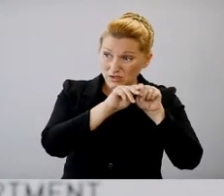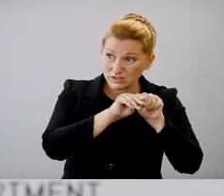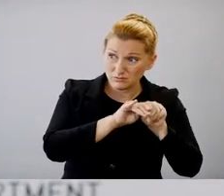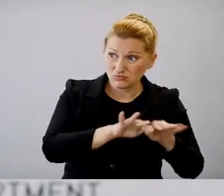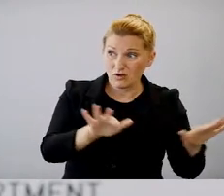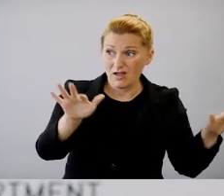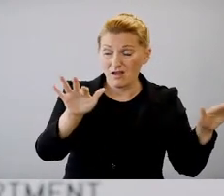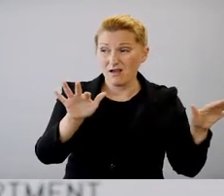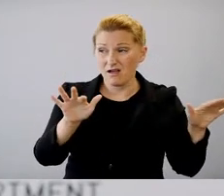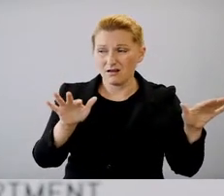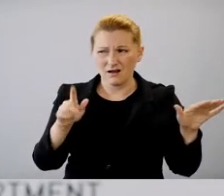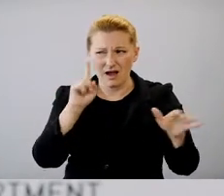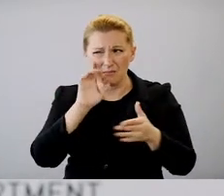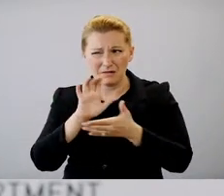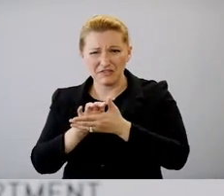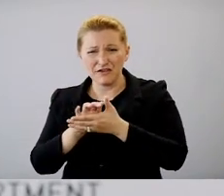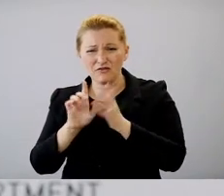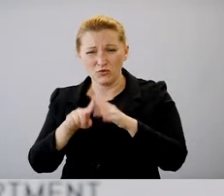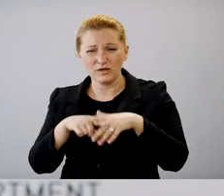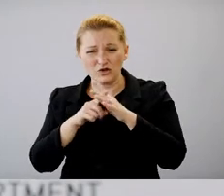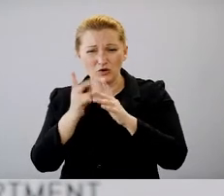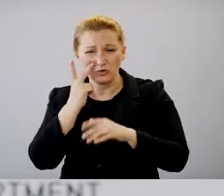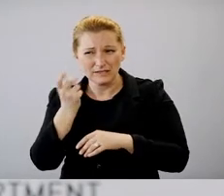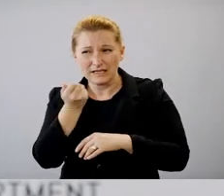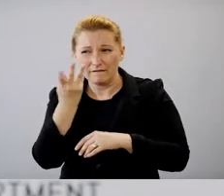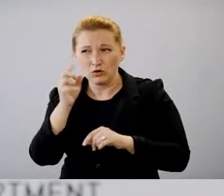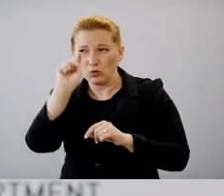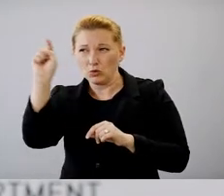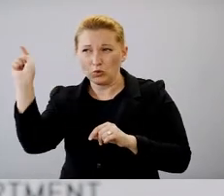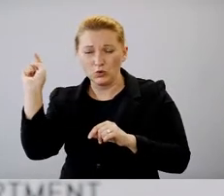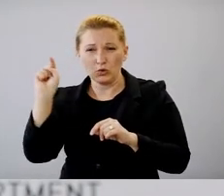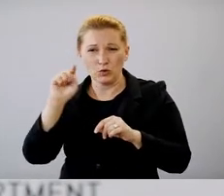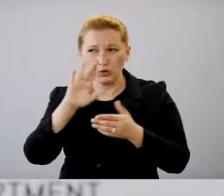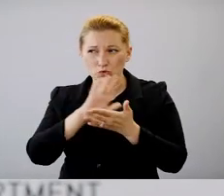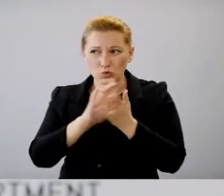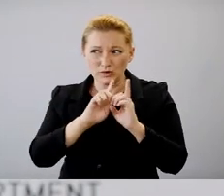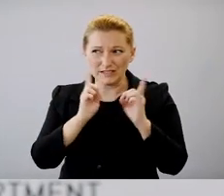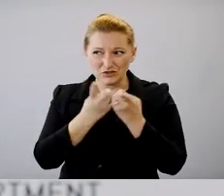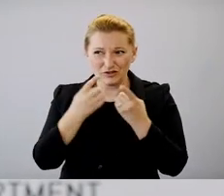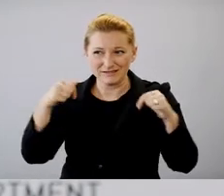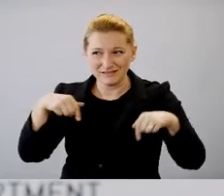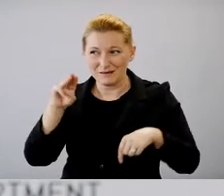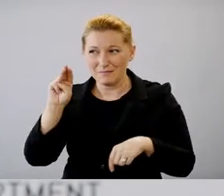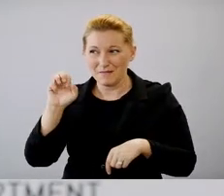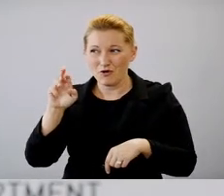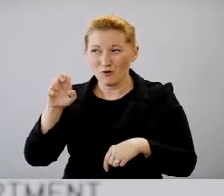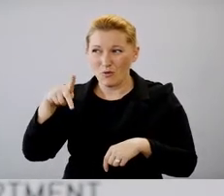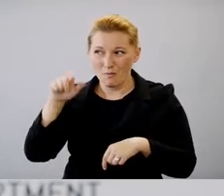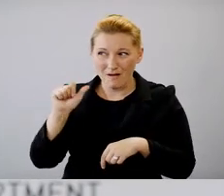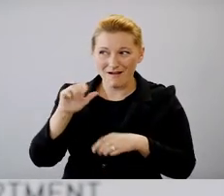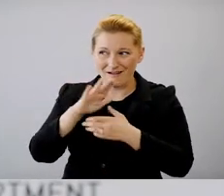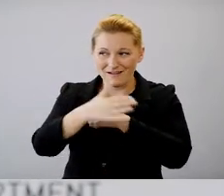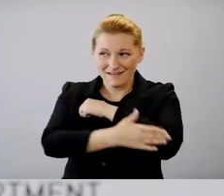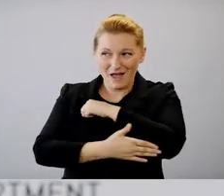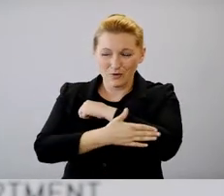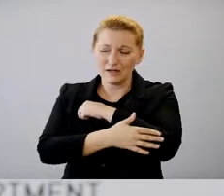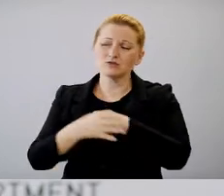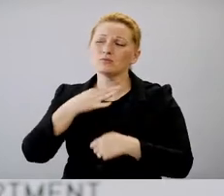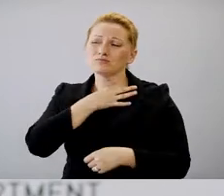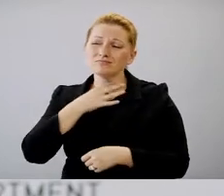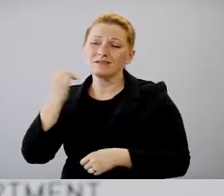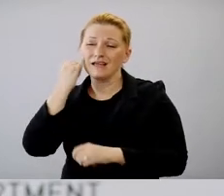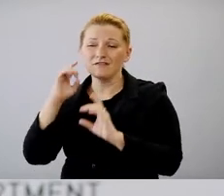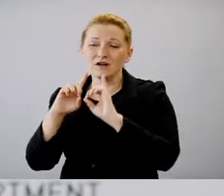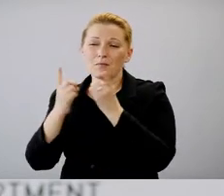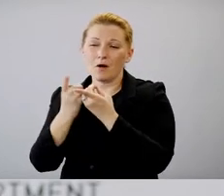Um, I believe we're starting to see some of that in some school districts in Maricopa County. So yeah, I'm curious, uh, if and when the